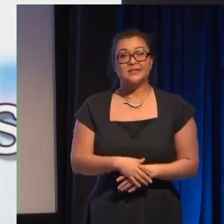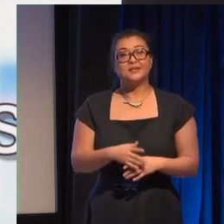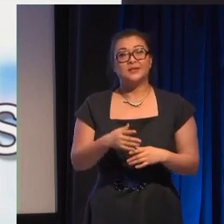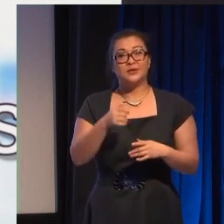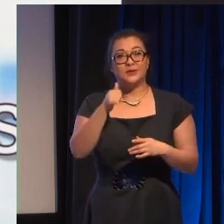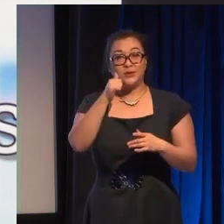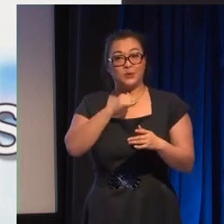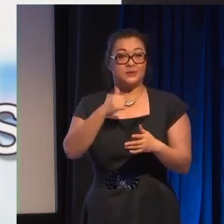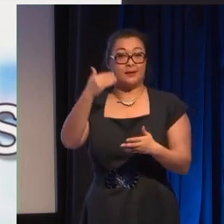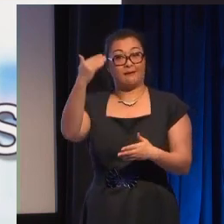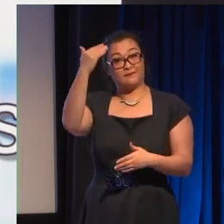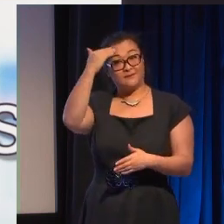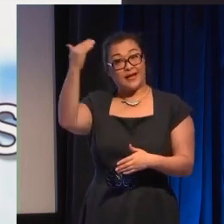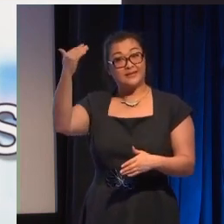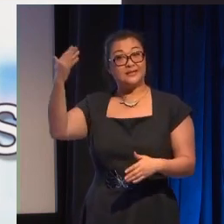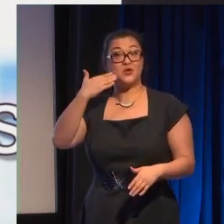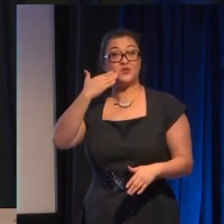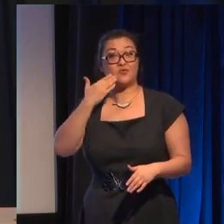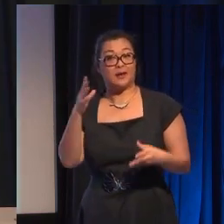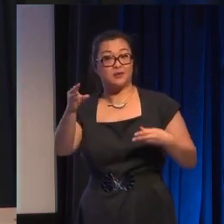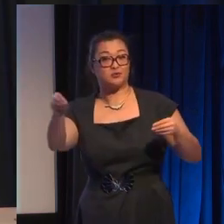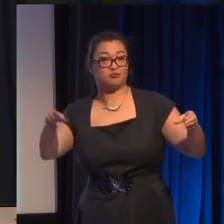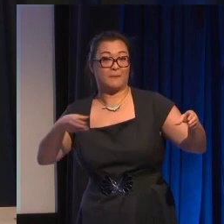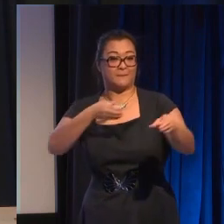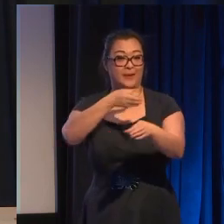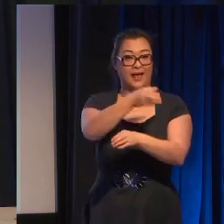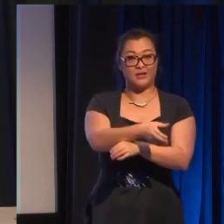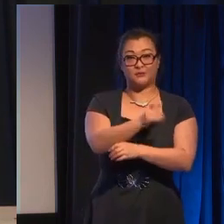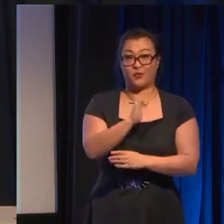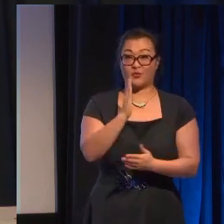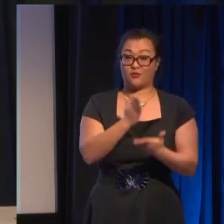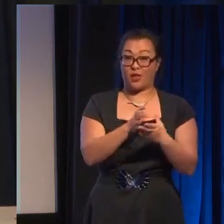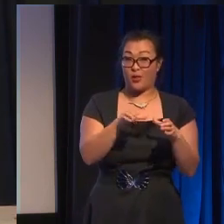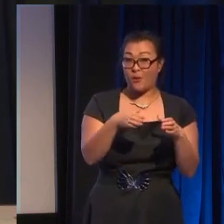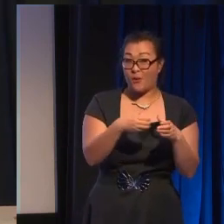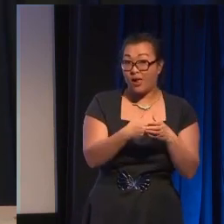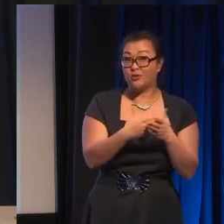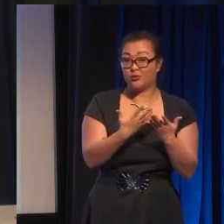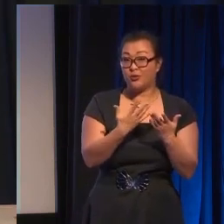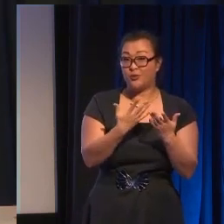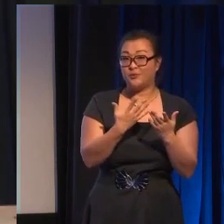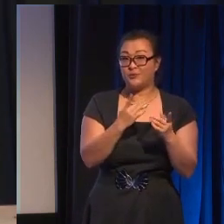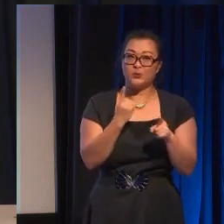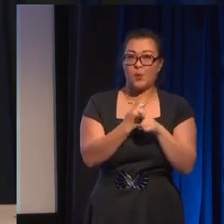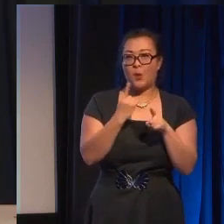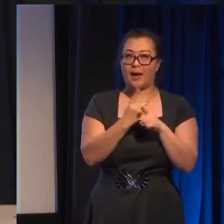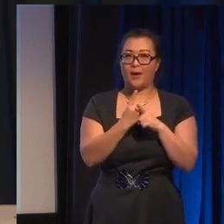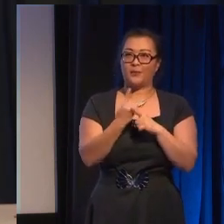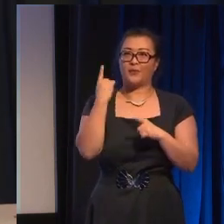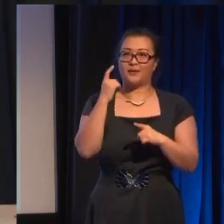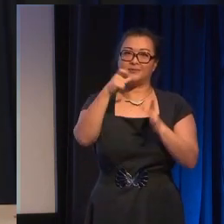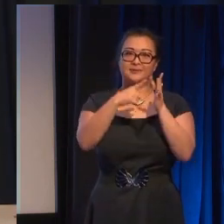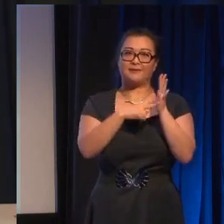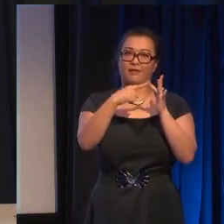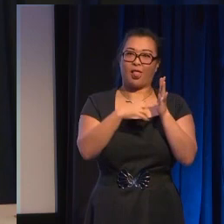for real world groups in an obvious stand in for say the civil rights struggle can really backfire and wind up trivializing